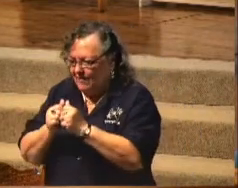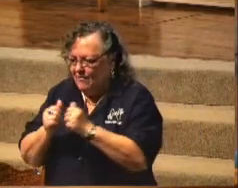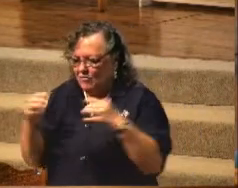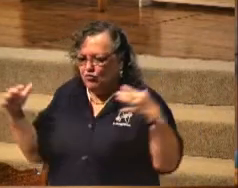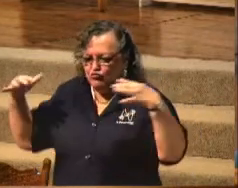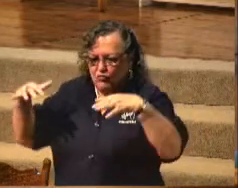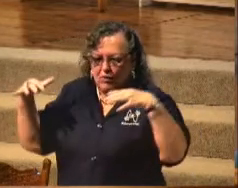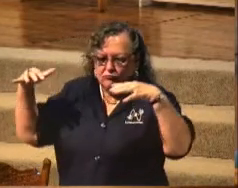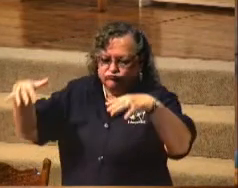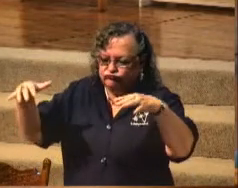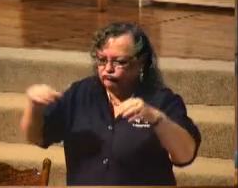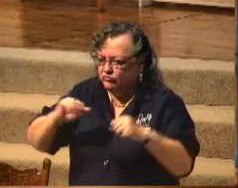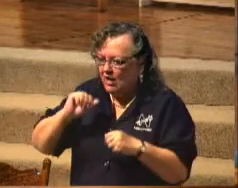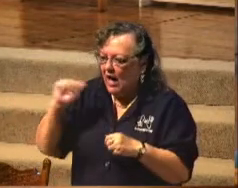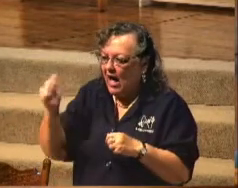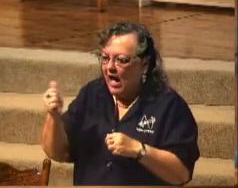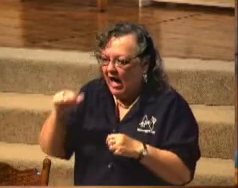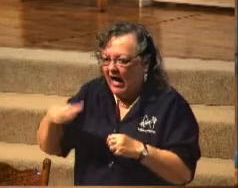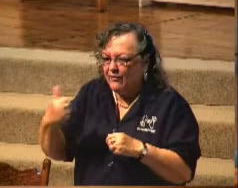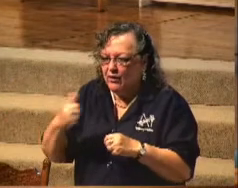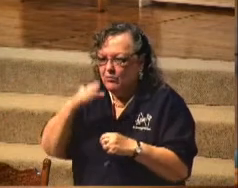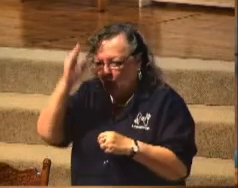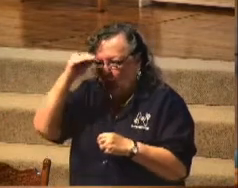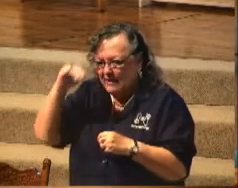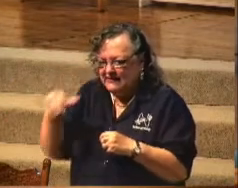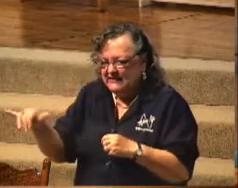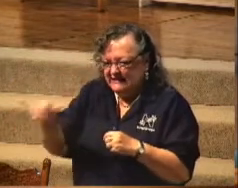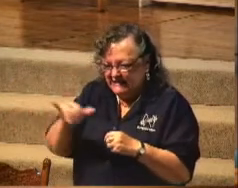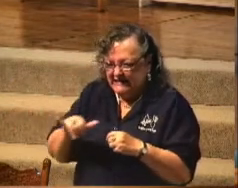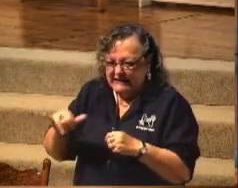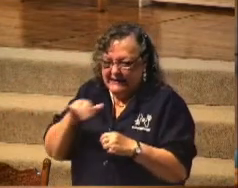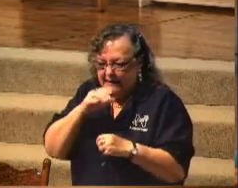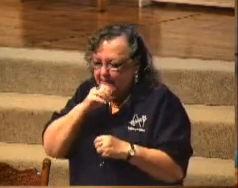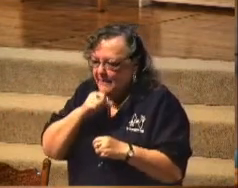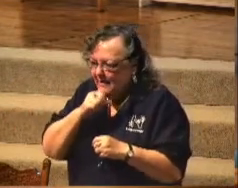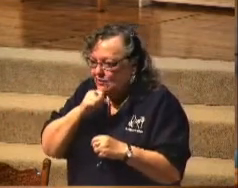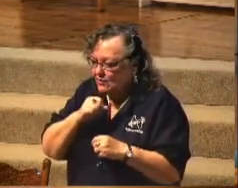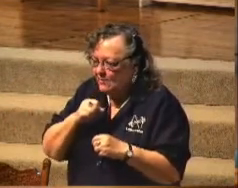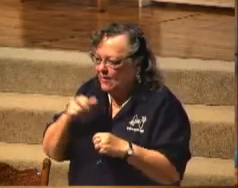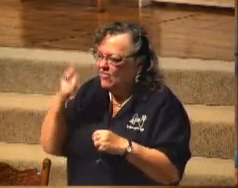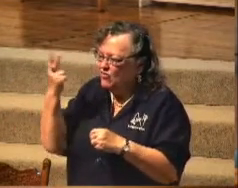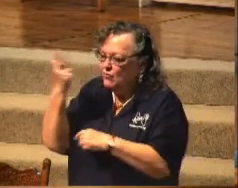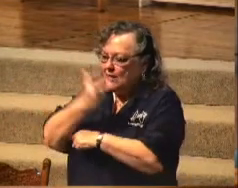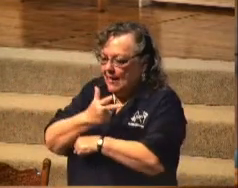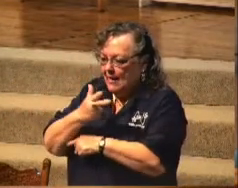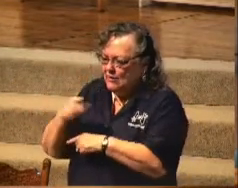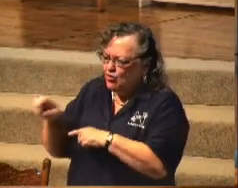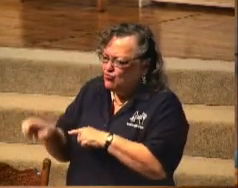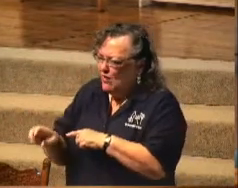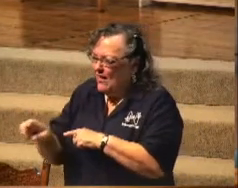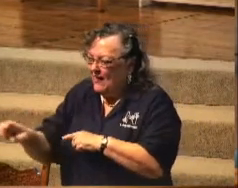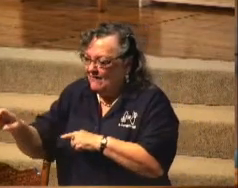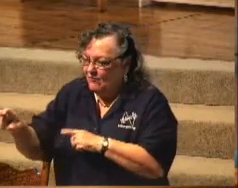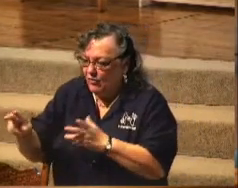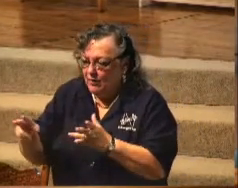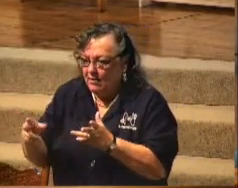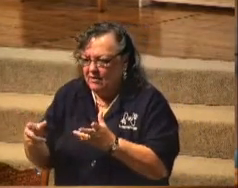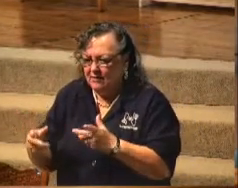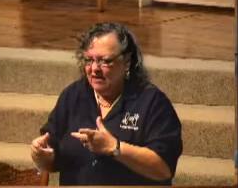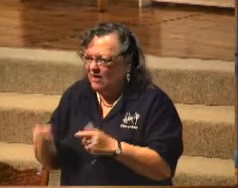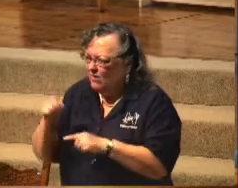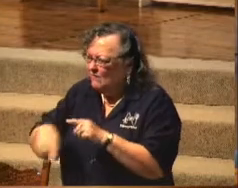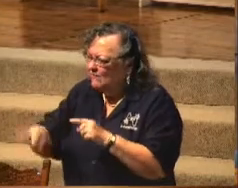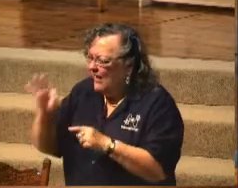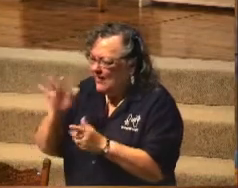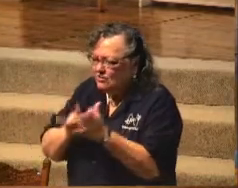other boys His age and all that kind of thing. They traveled three days' journey. They couldn't find Jesus. They went back and thought, by the way,